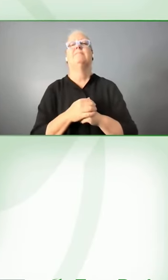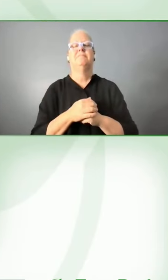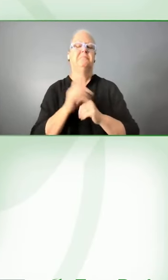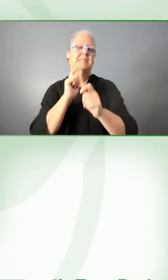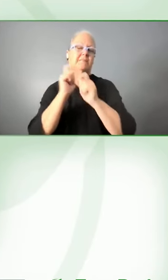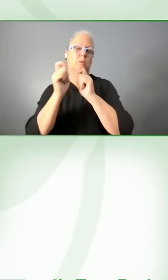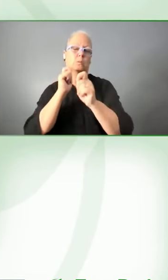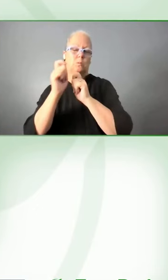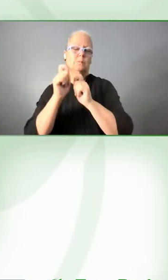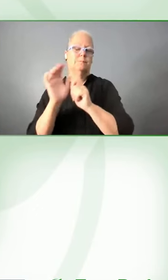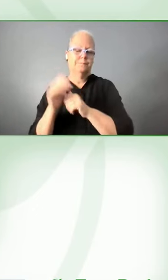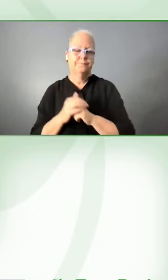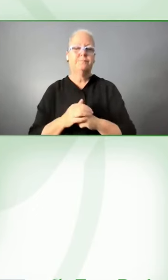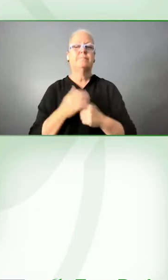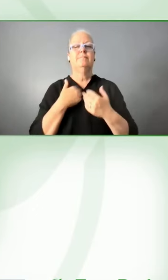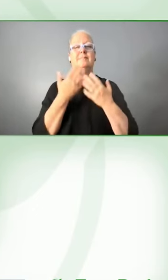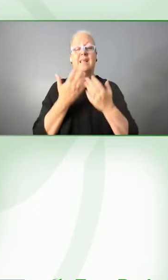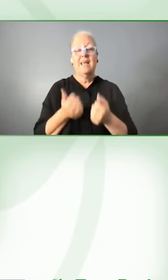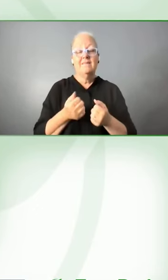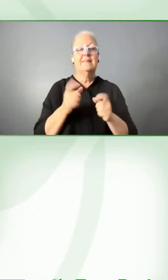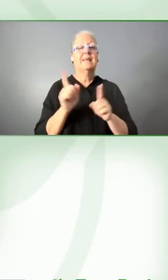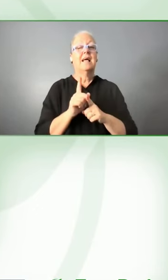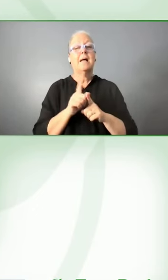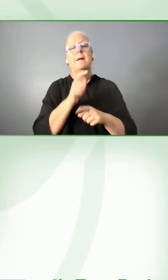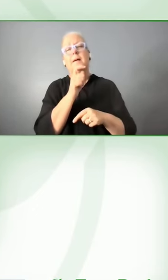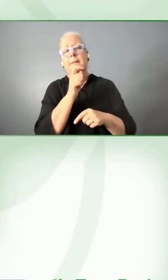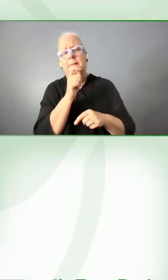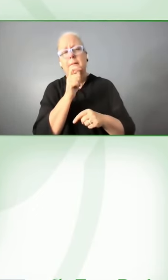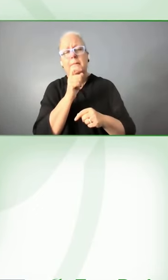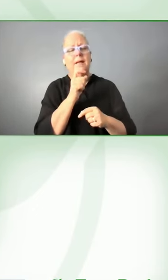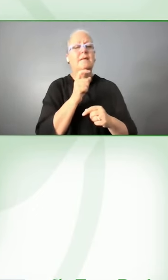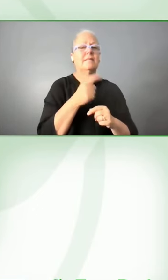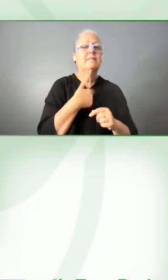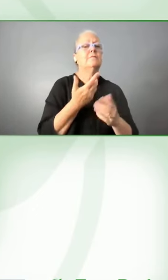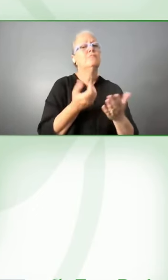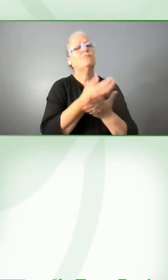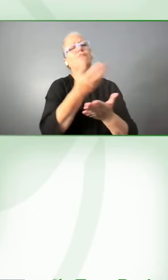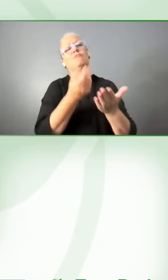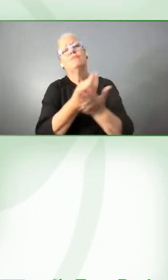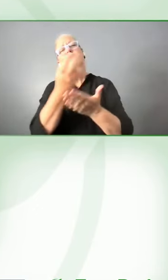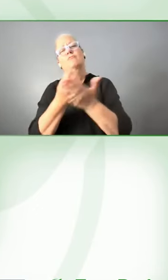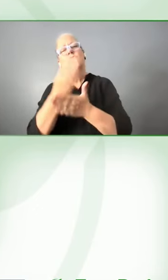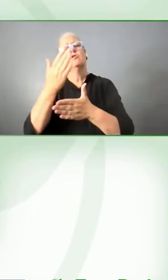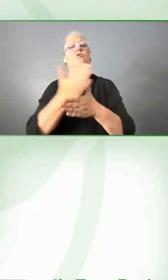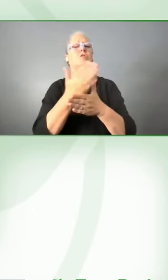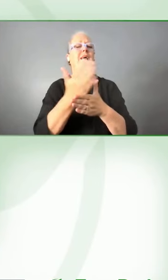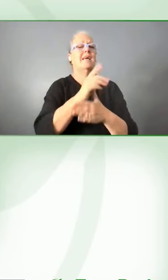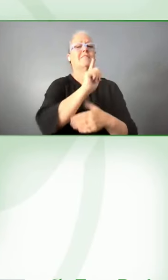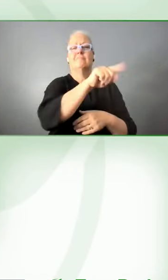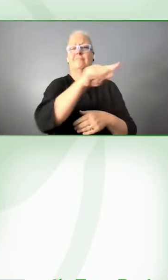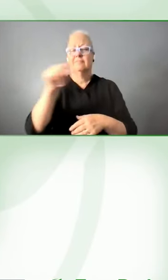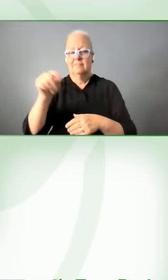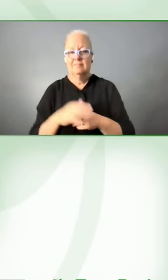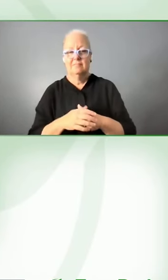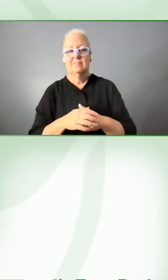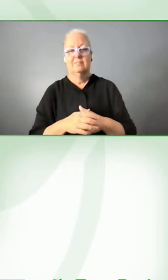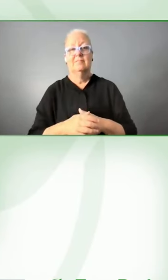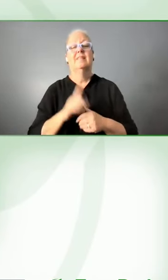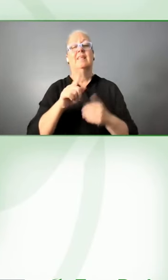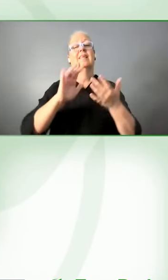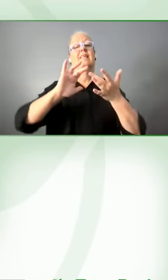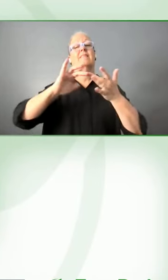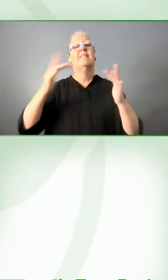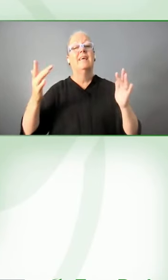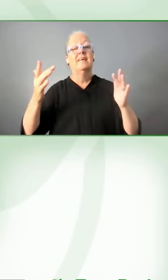series and shared it on different platforms. We put a banner on internet banking main